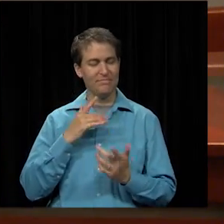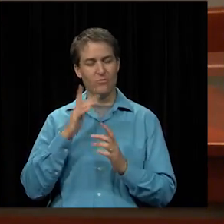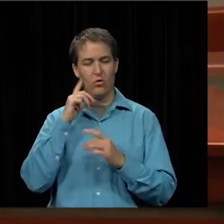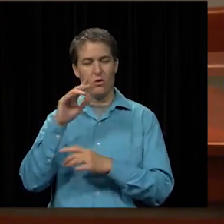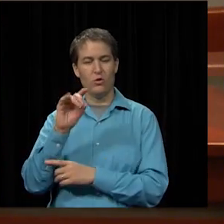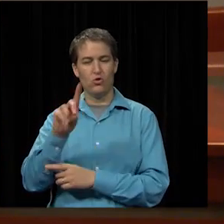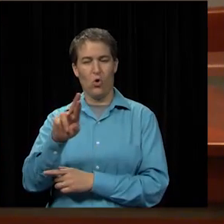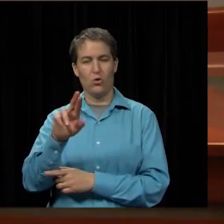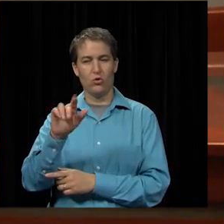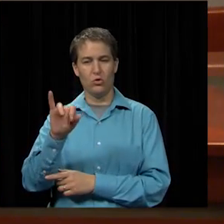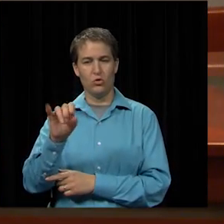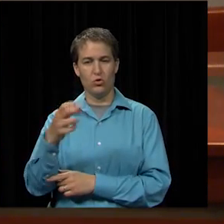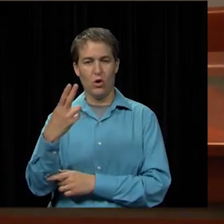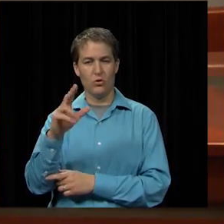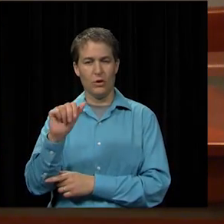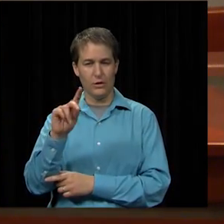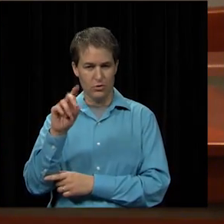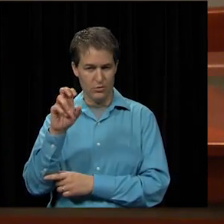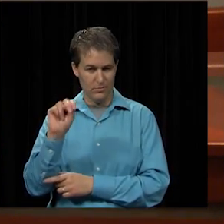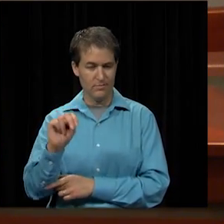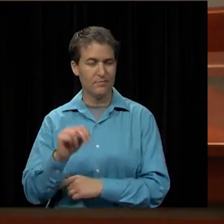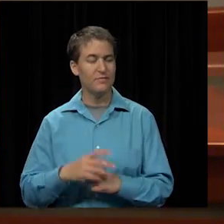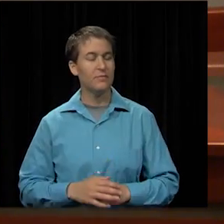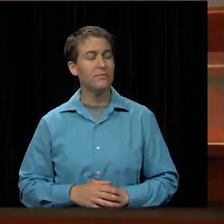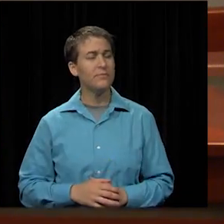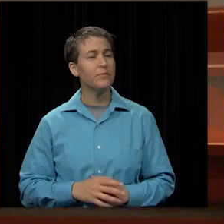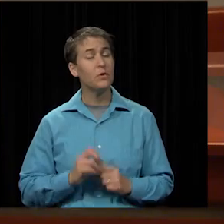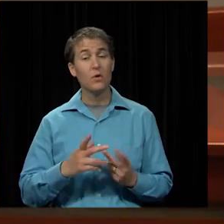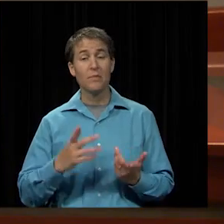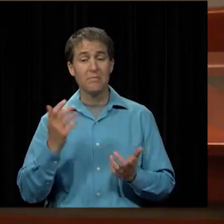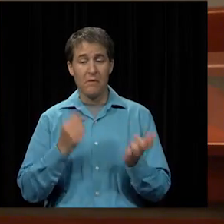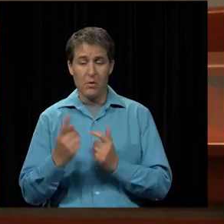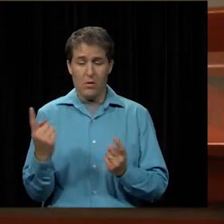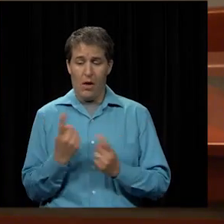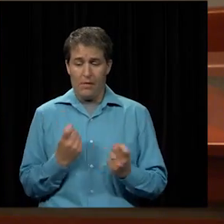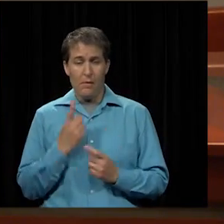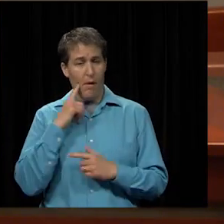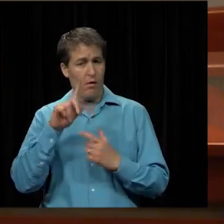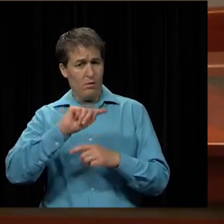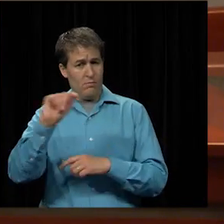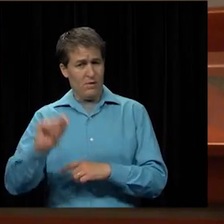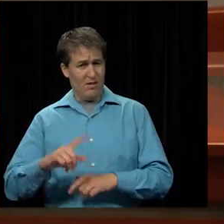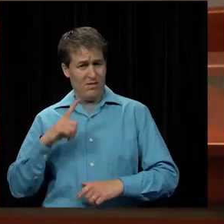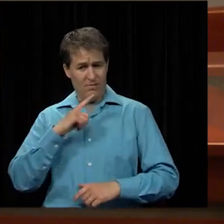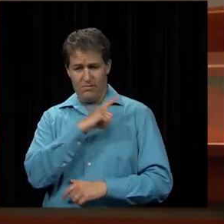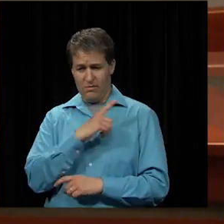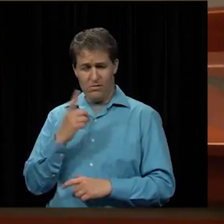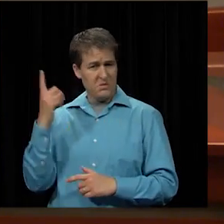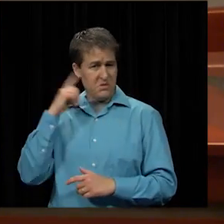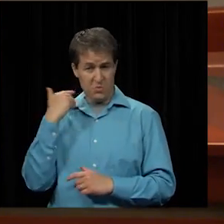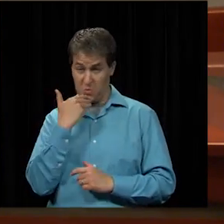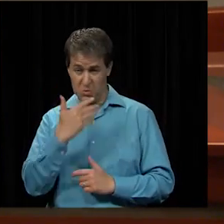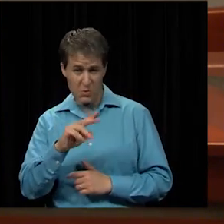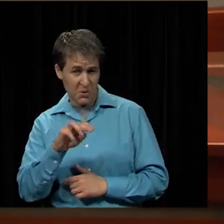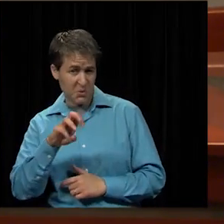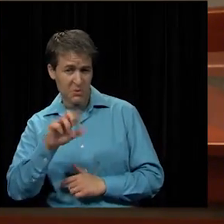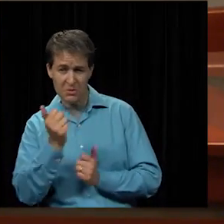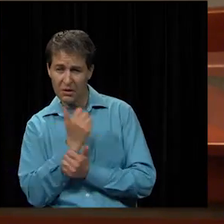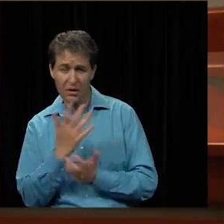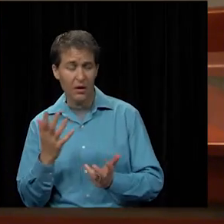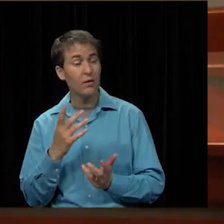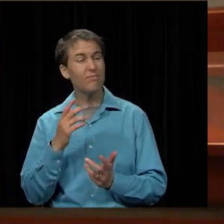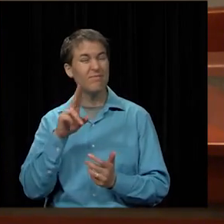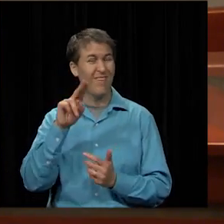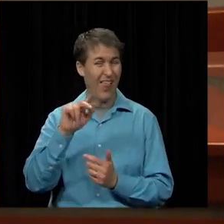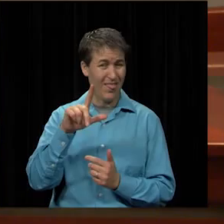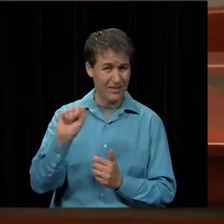I want to share, everybody always asks, well, what are we hearing from Topeka? What's coming out and so forth? Unless somebody has even fresher news,